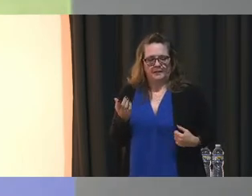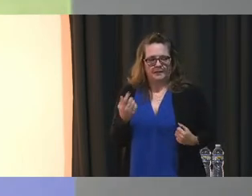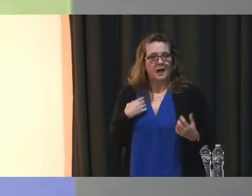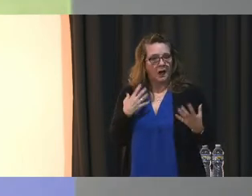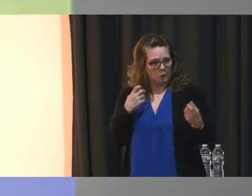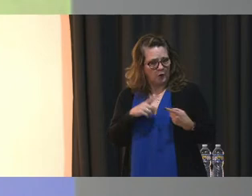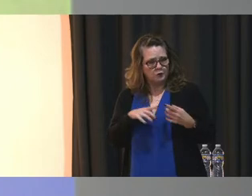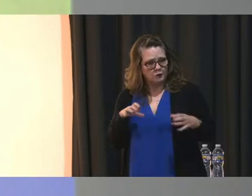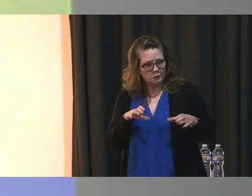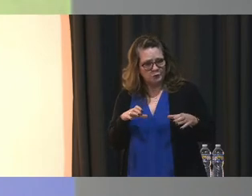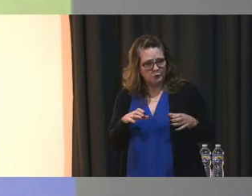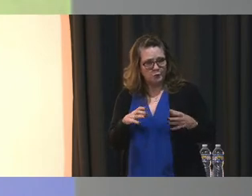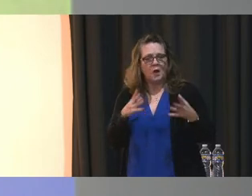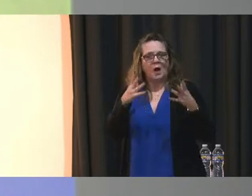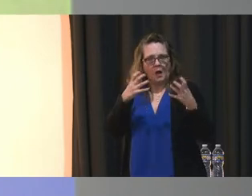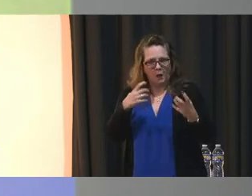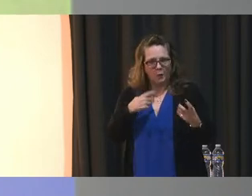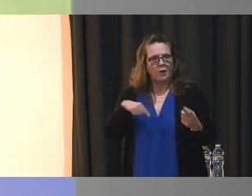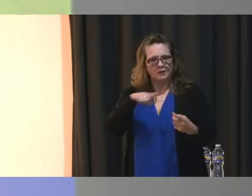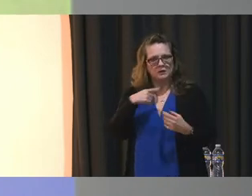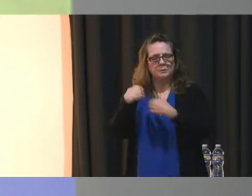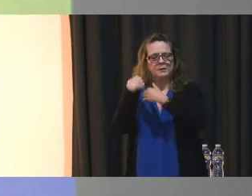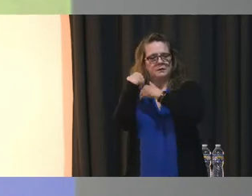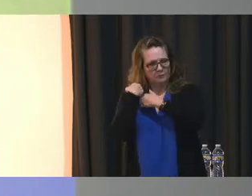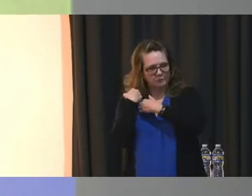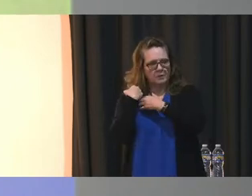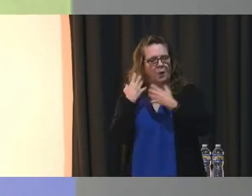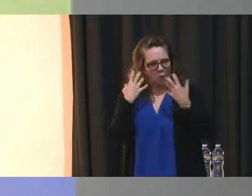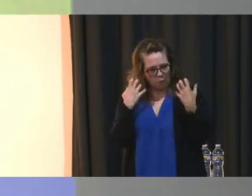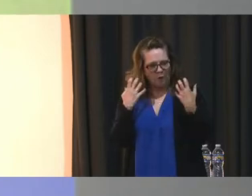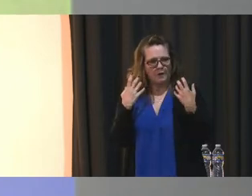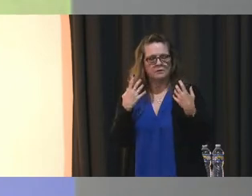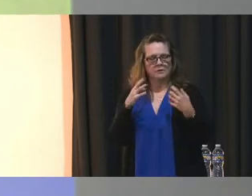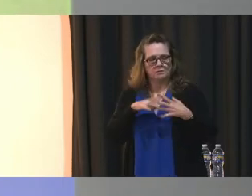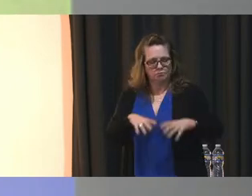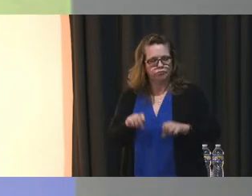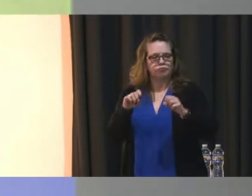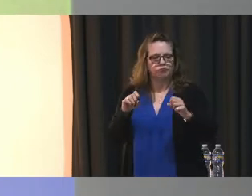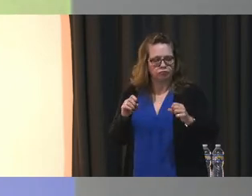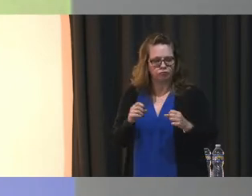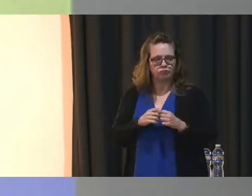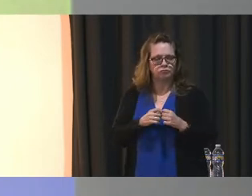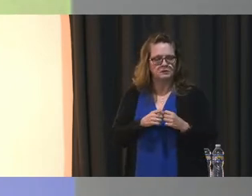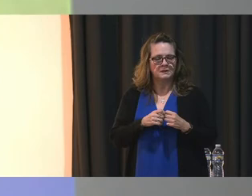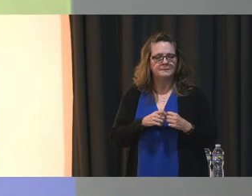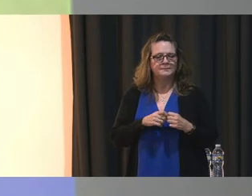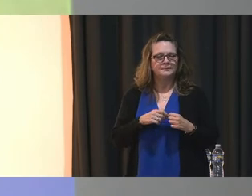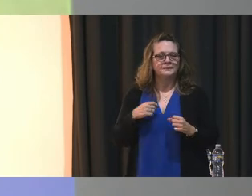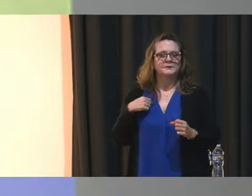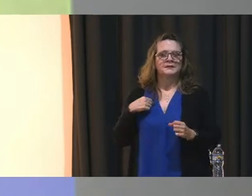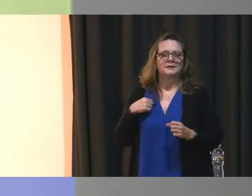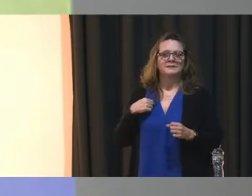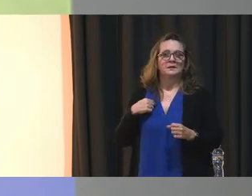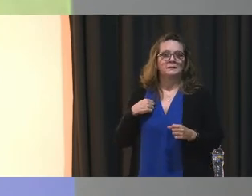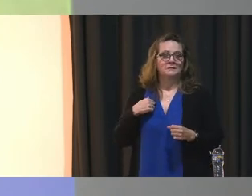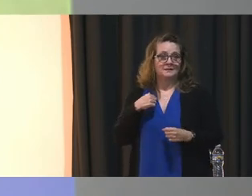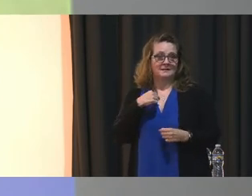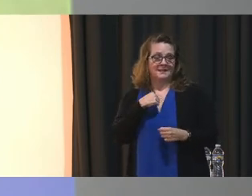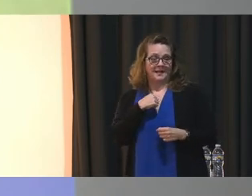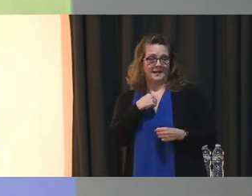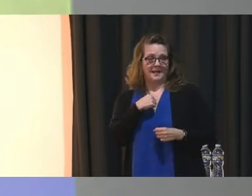want to be held accountable for and evaluated for. So it's something that I have lifted up as an